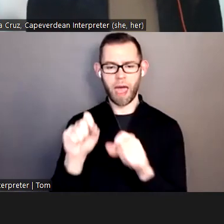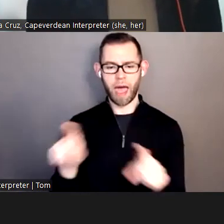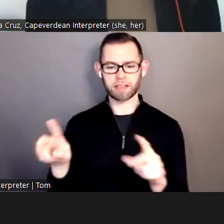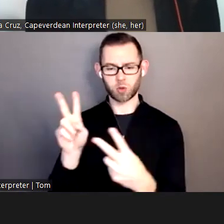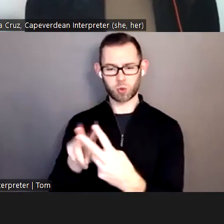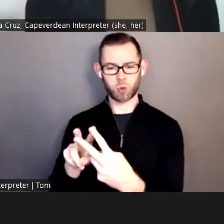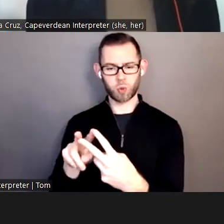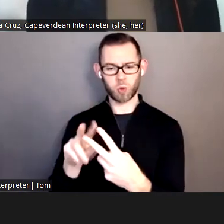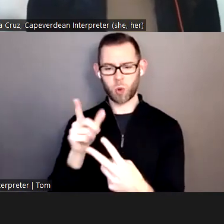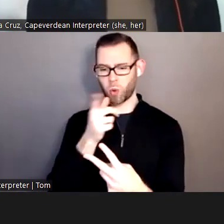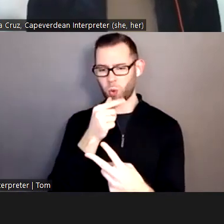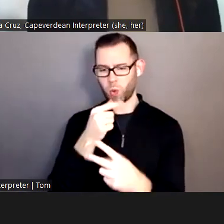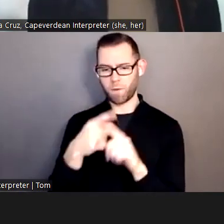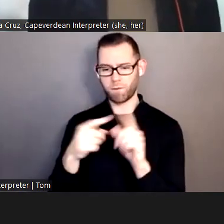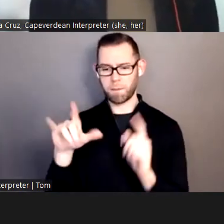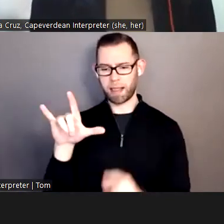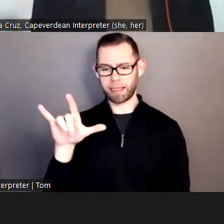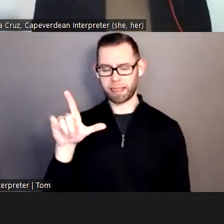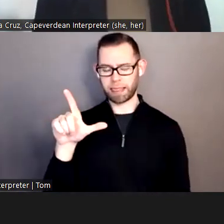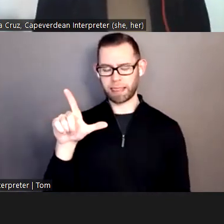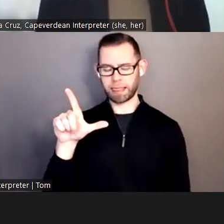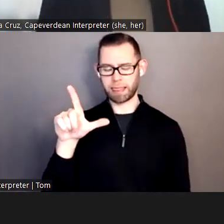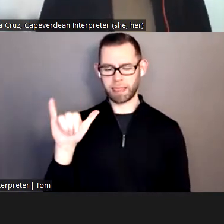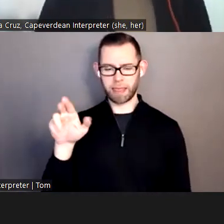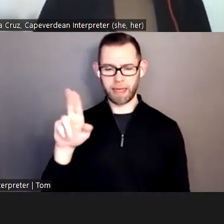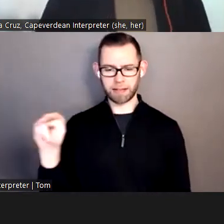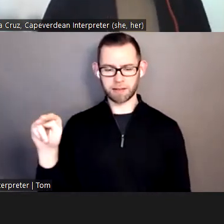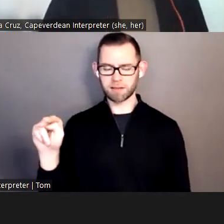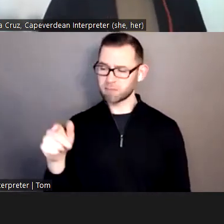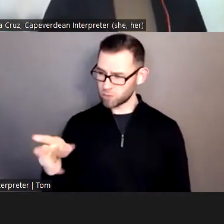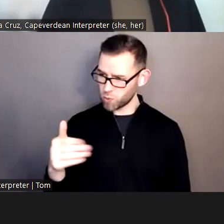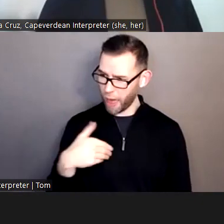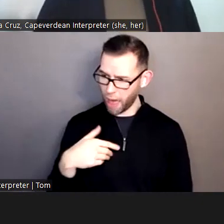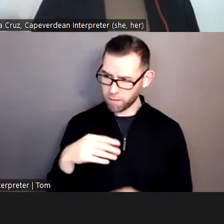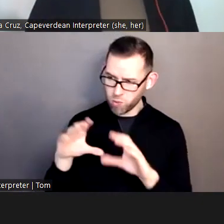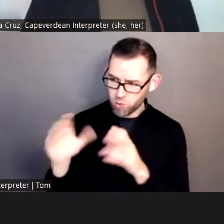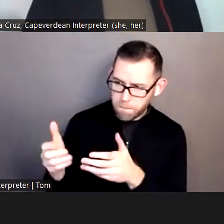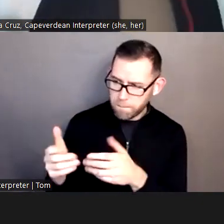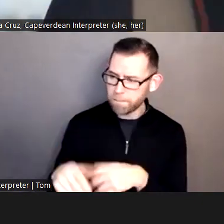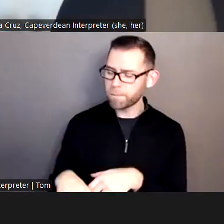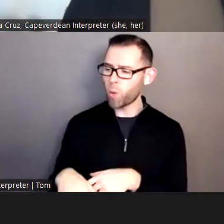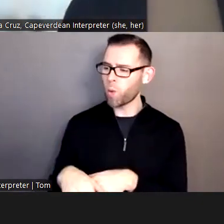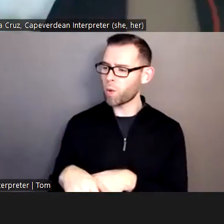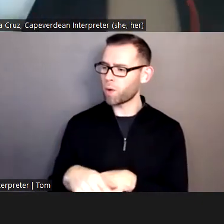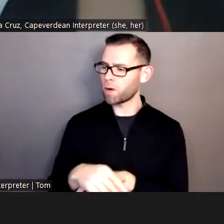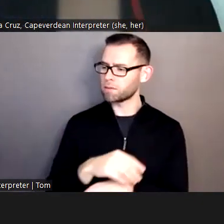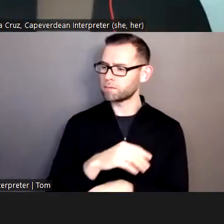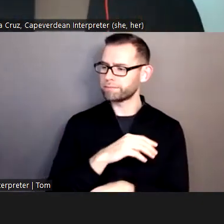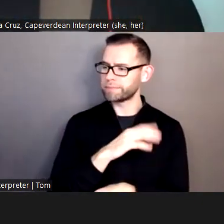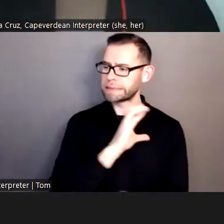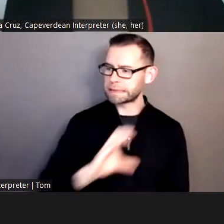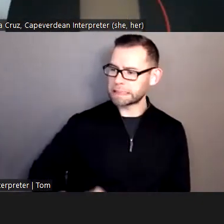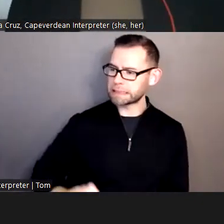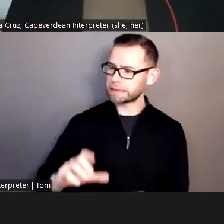is there an organized group or a set of citizens that are advocating around